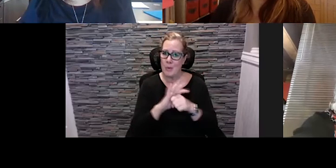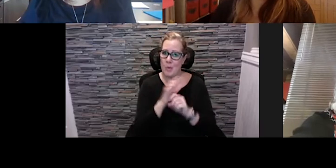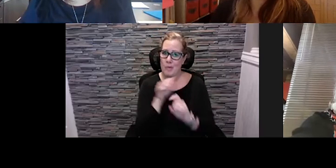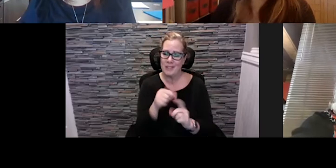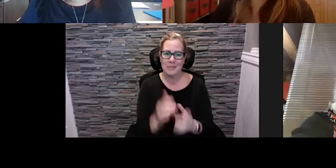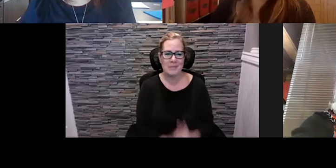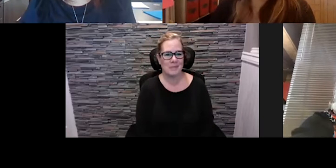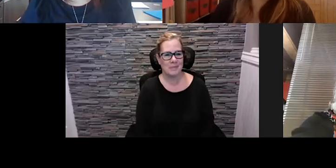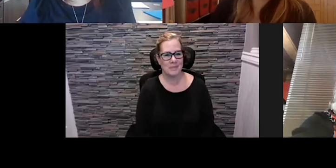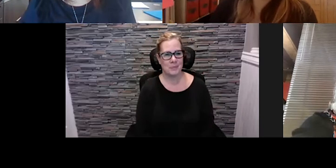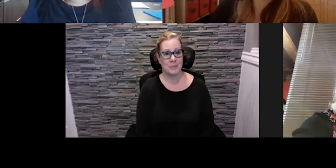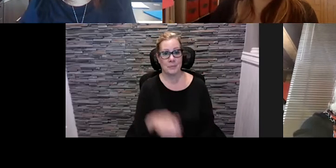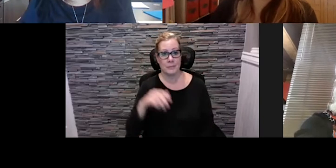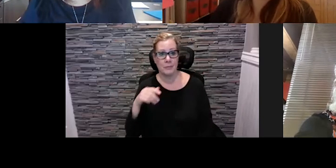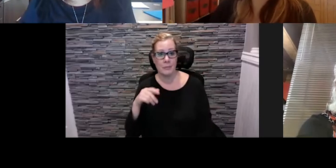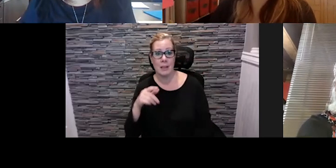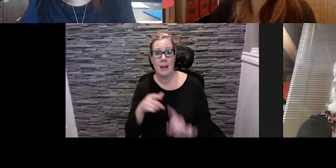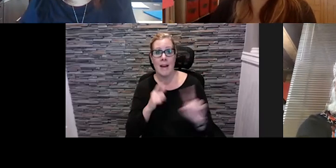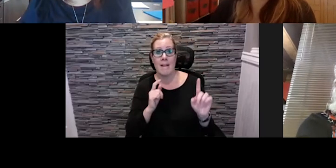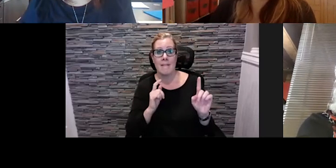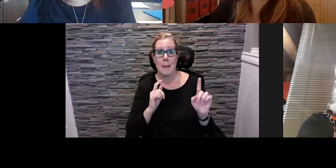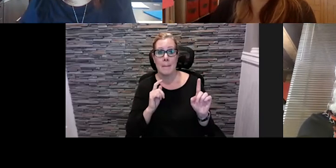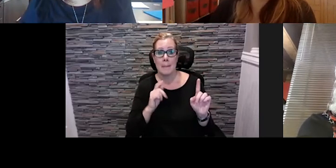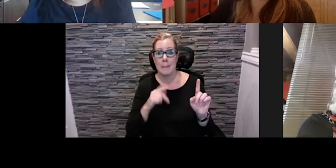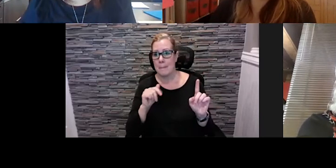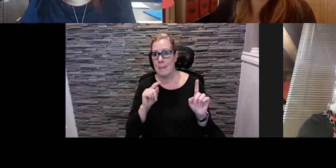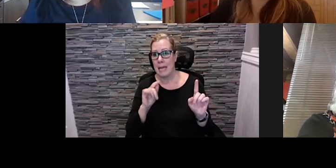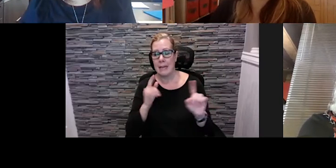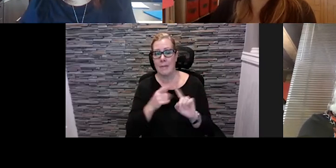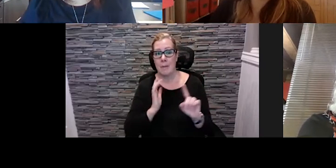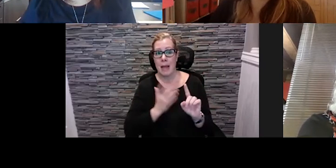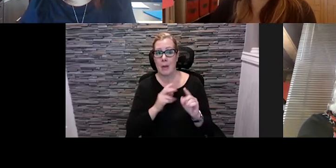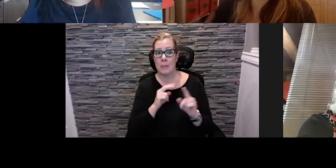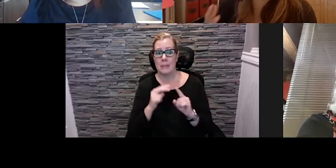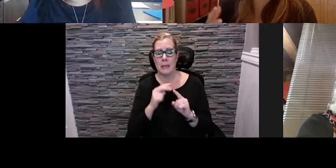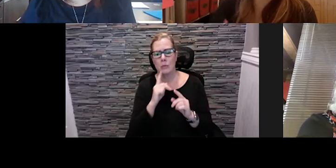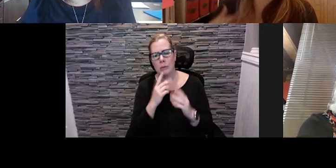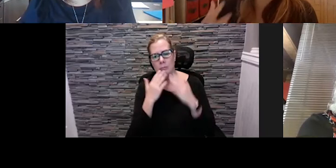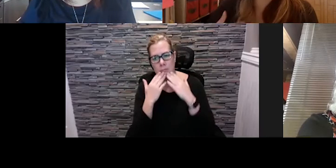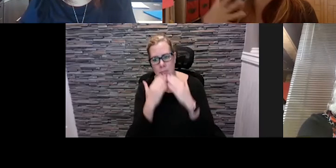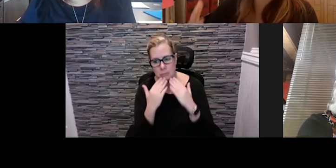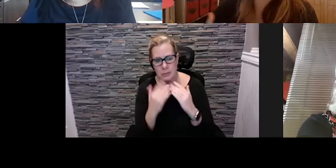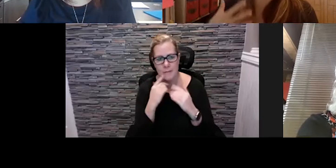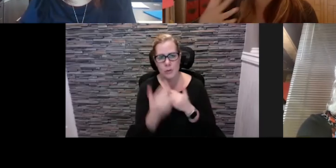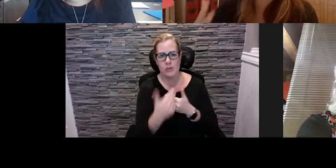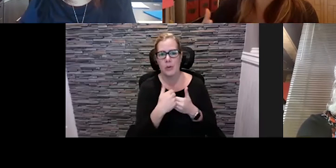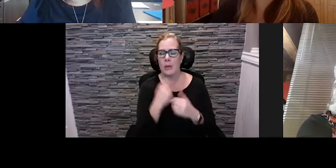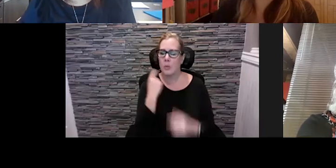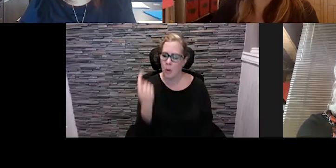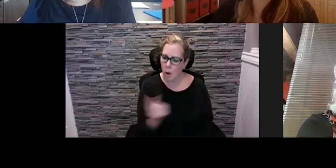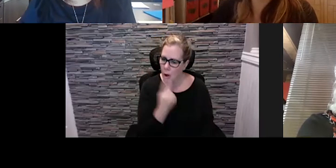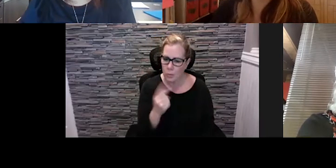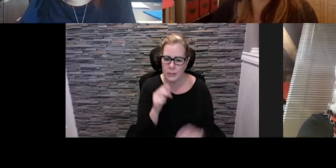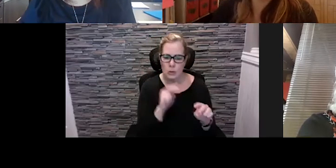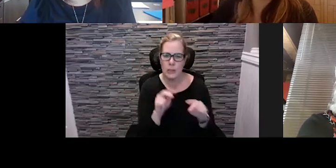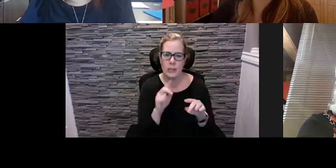well certainly from calgary arts development's perspective we thank you all very much for joining us um again we're always looking for those ways